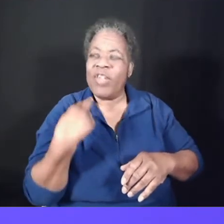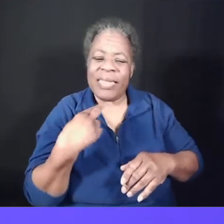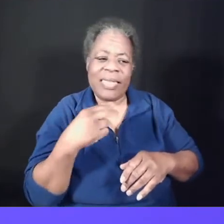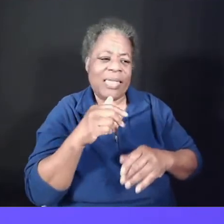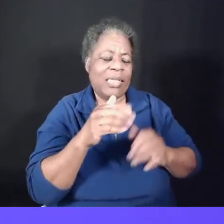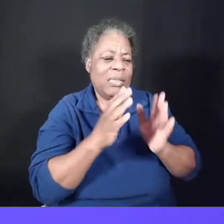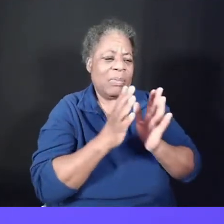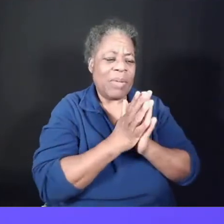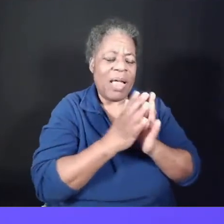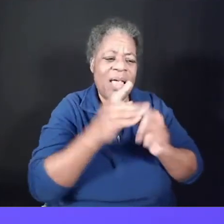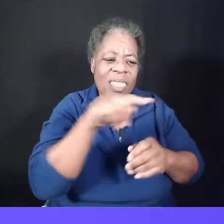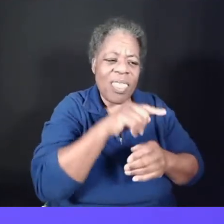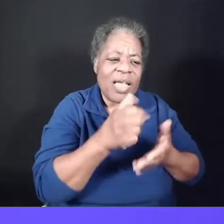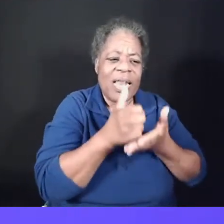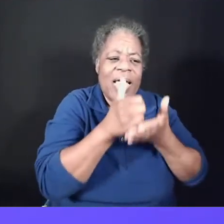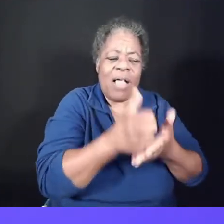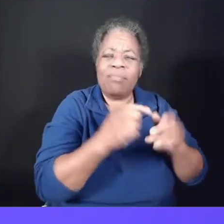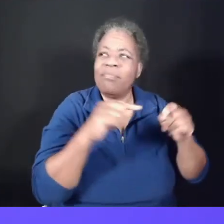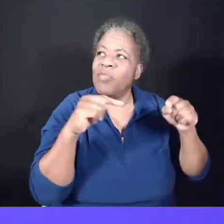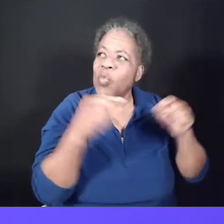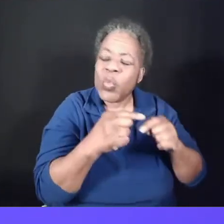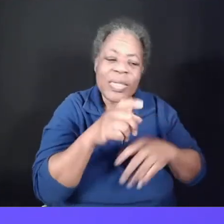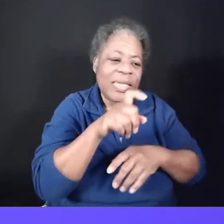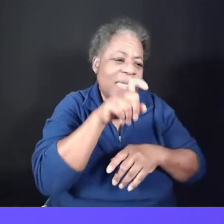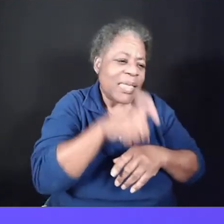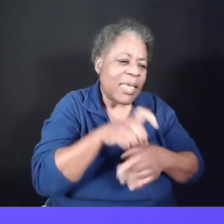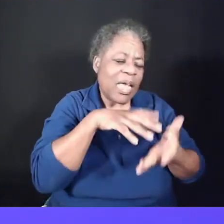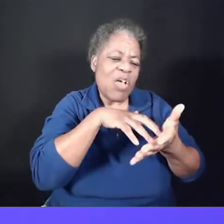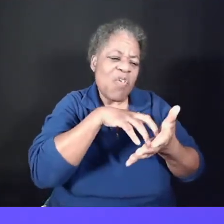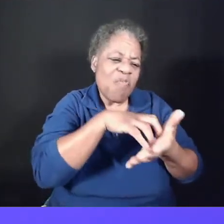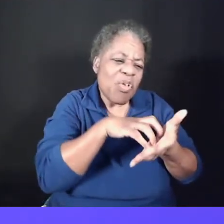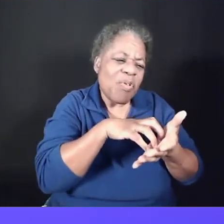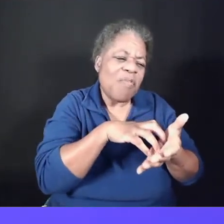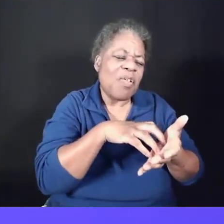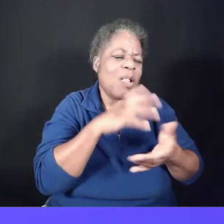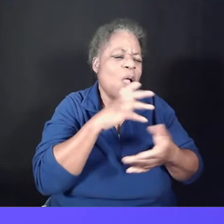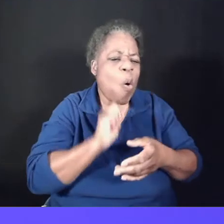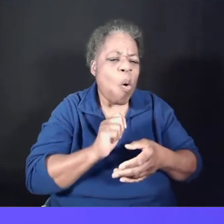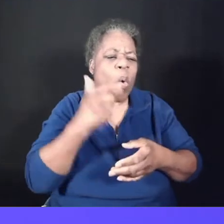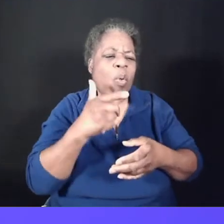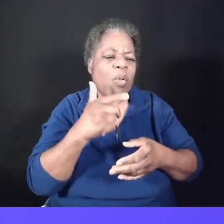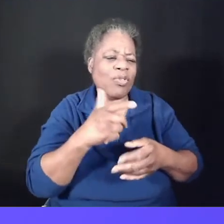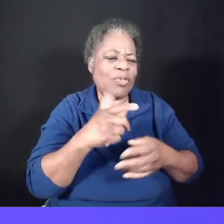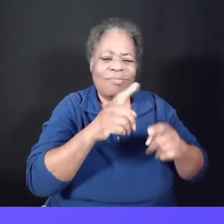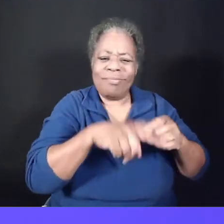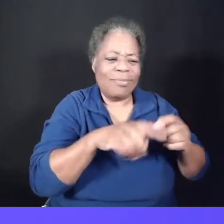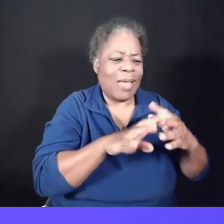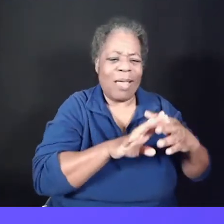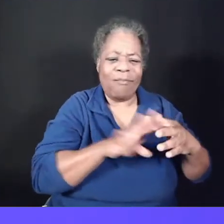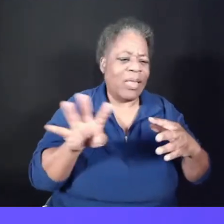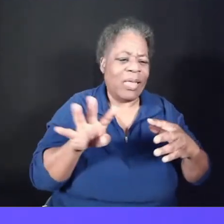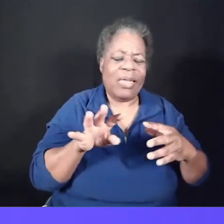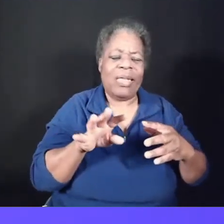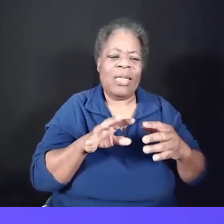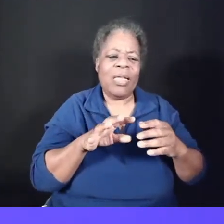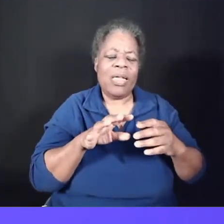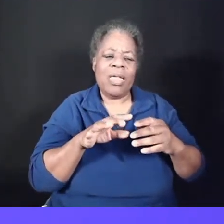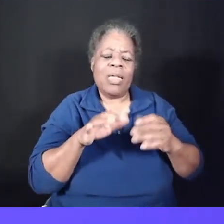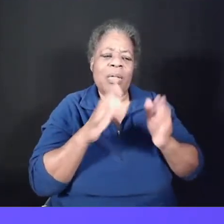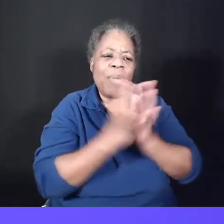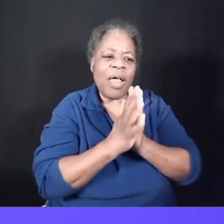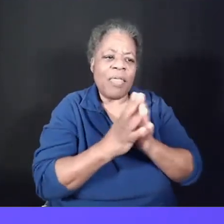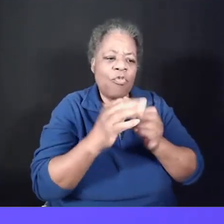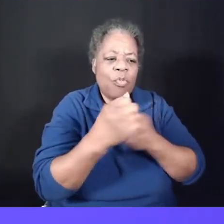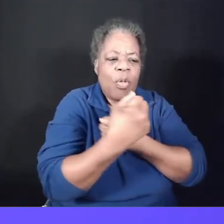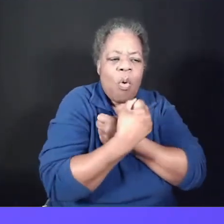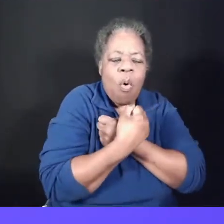elderly, and the most vulnerable who are able to flee for safety. Would you hold and protect them? Bless them